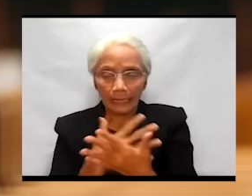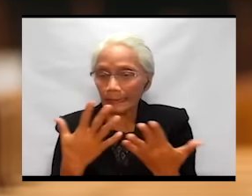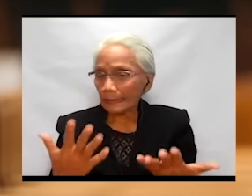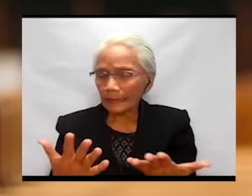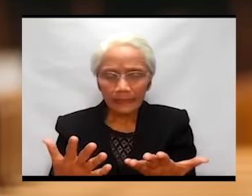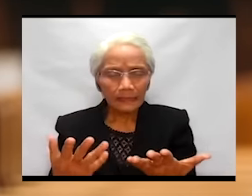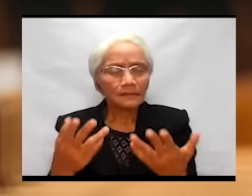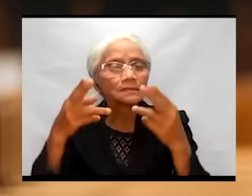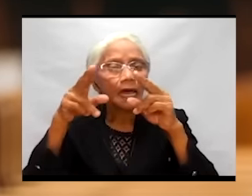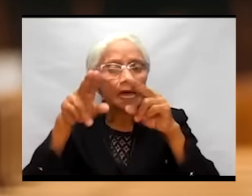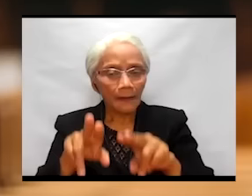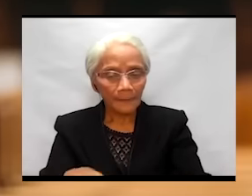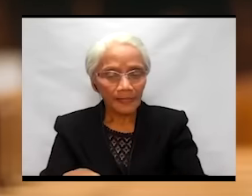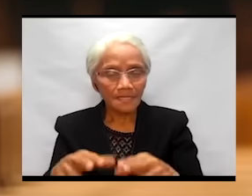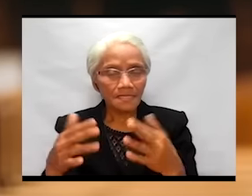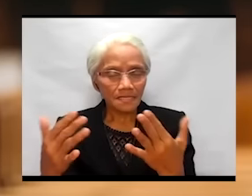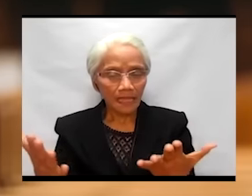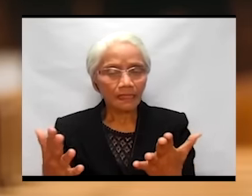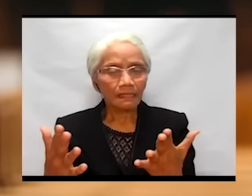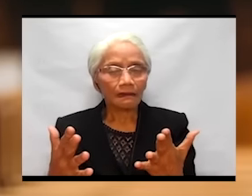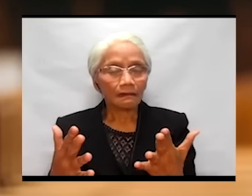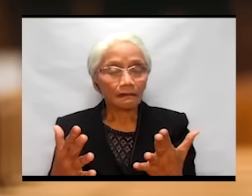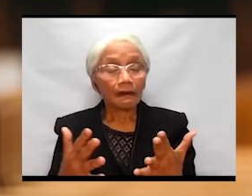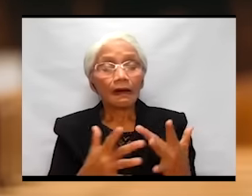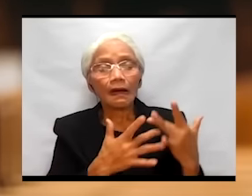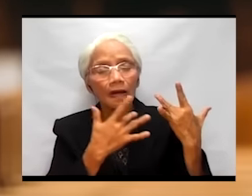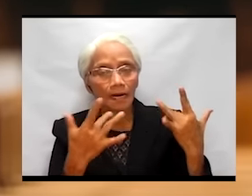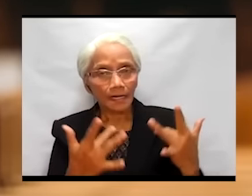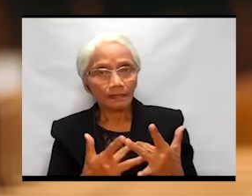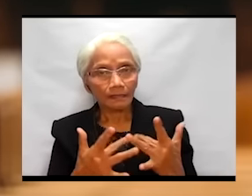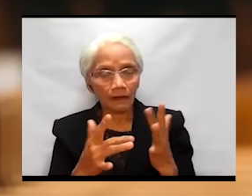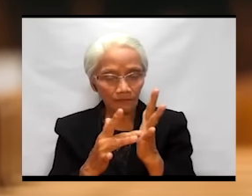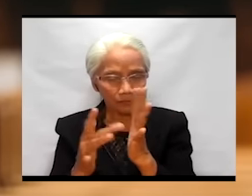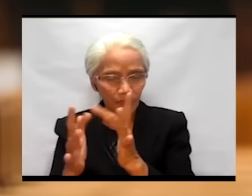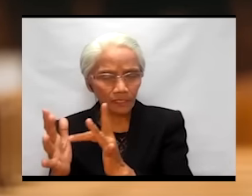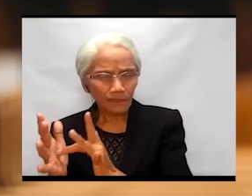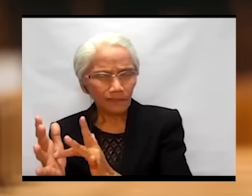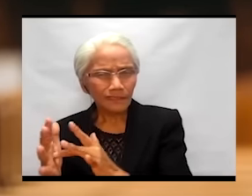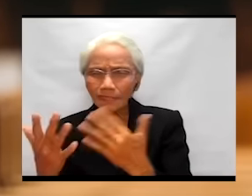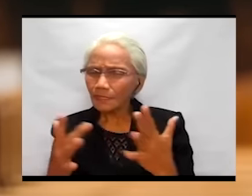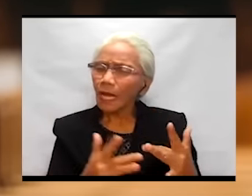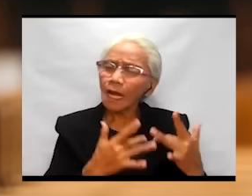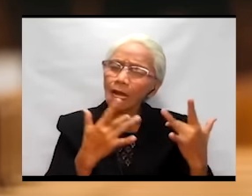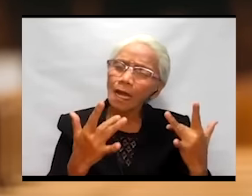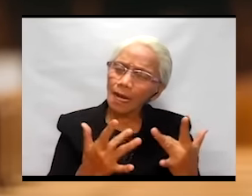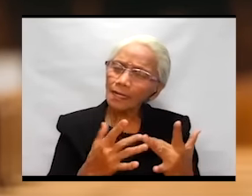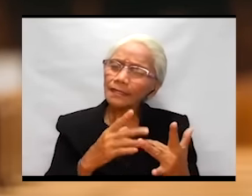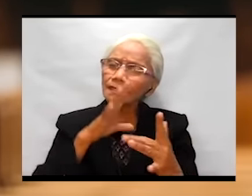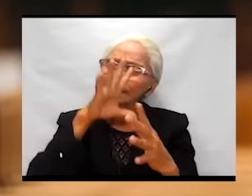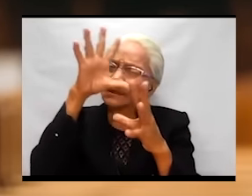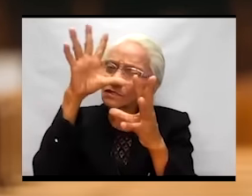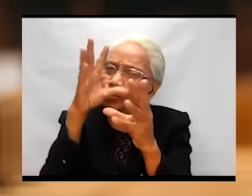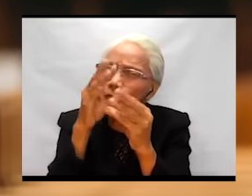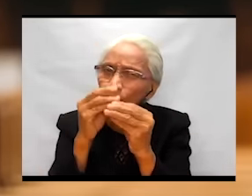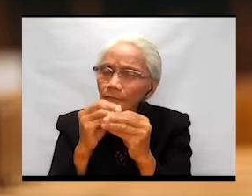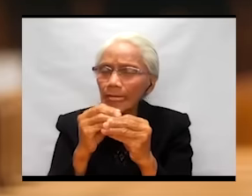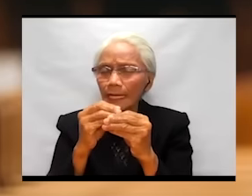But this happens in the heart of Jesus, the heart that was totally free